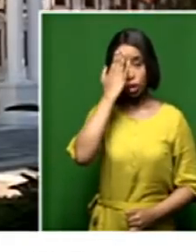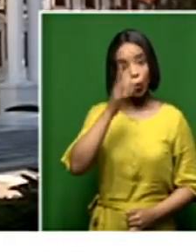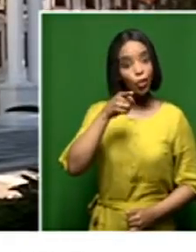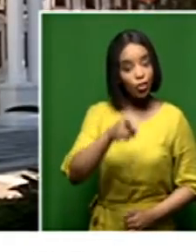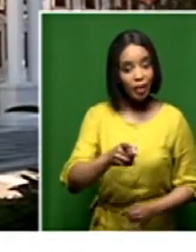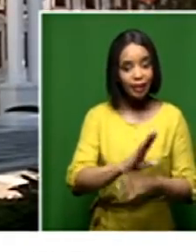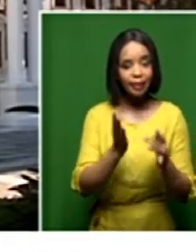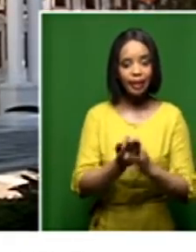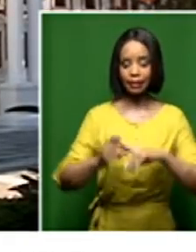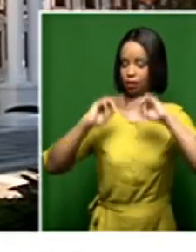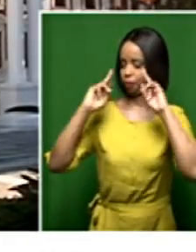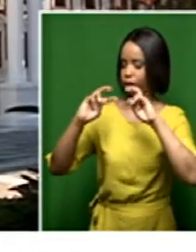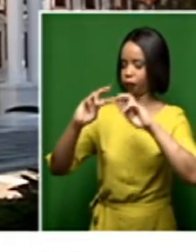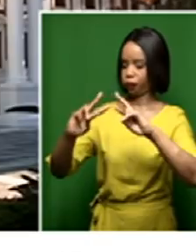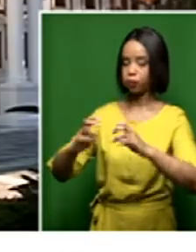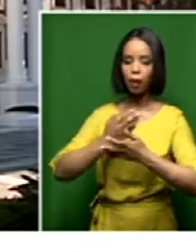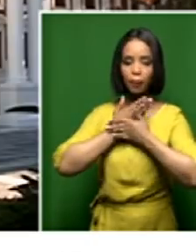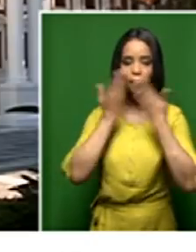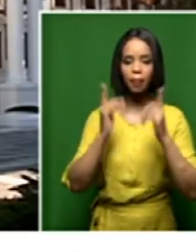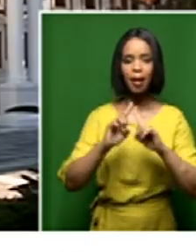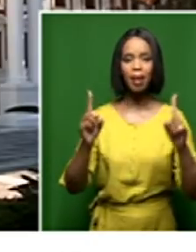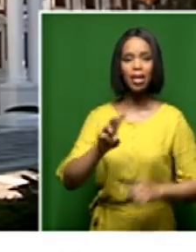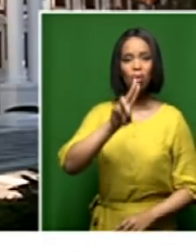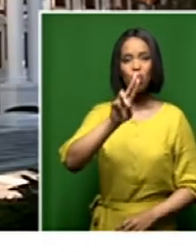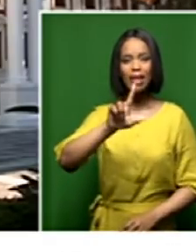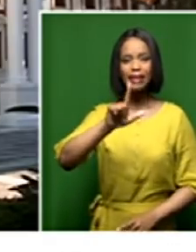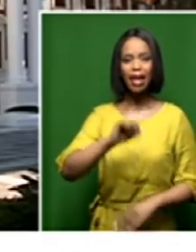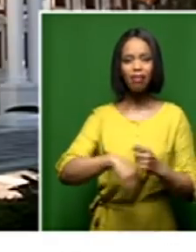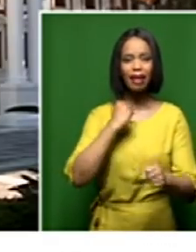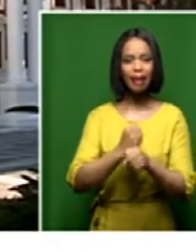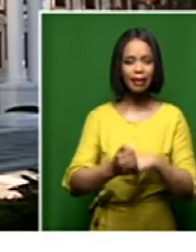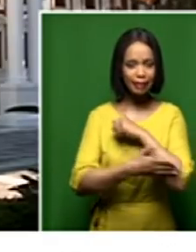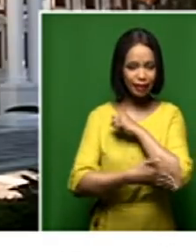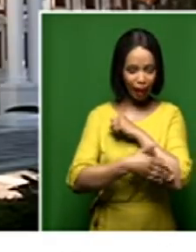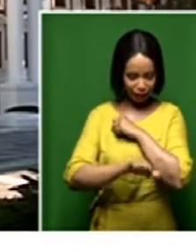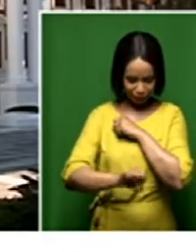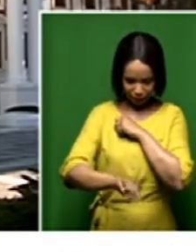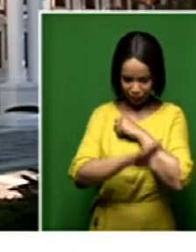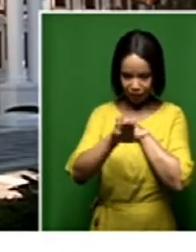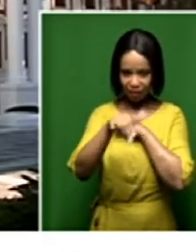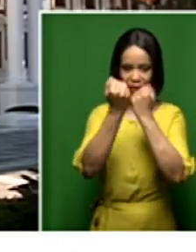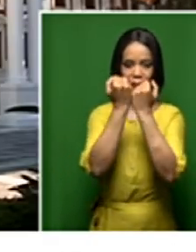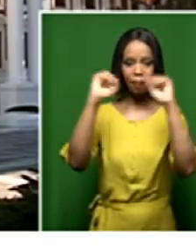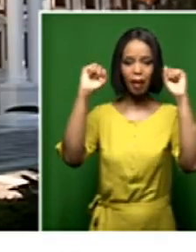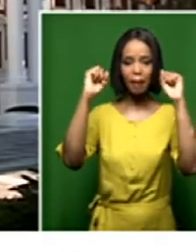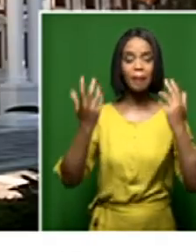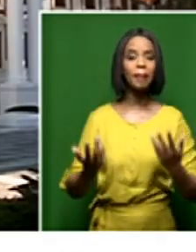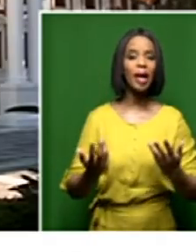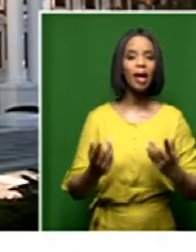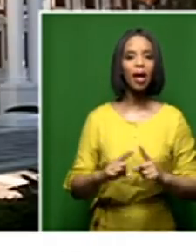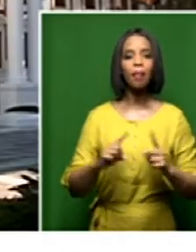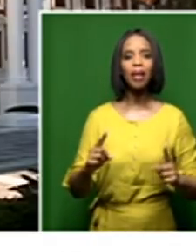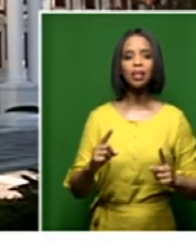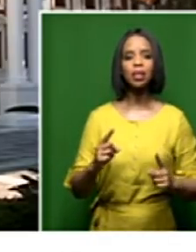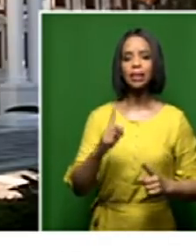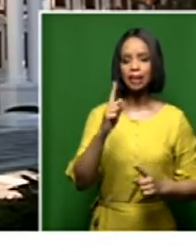And this 27 years after this country attained democracy, of course, a few years later, the TRC process. But all